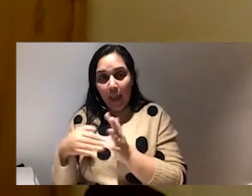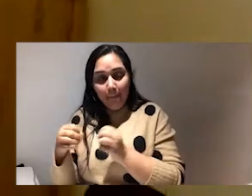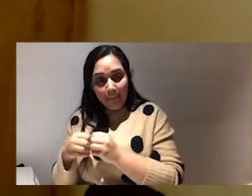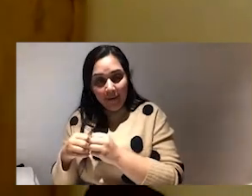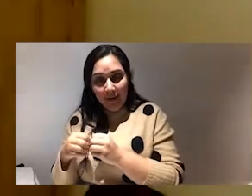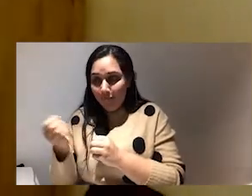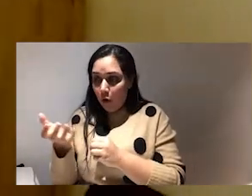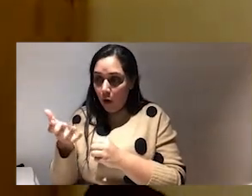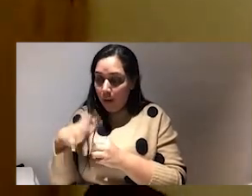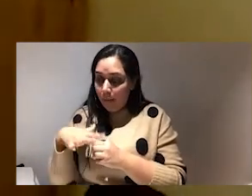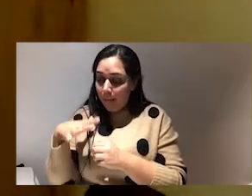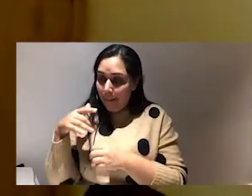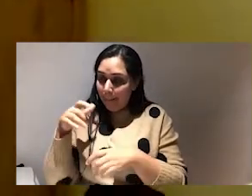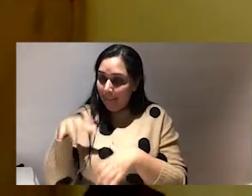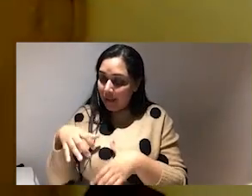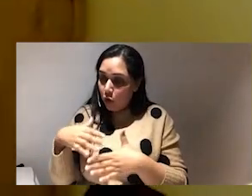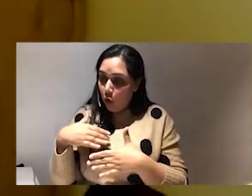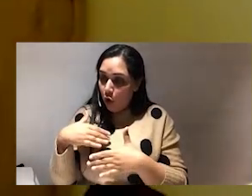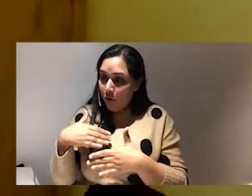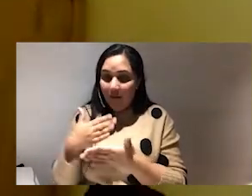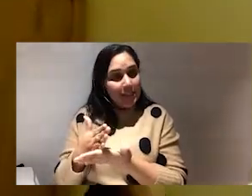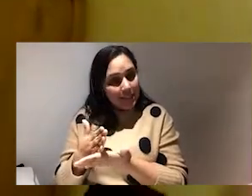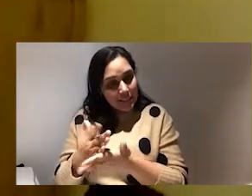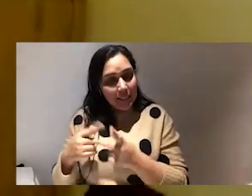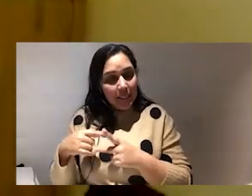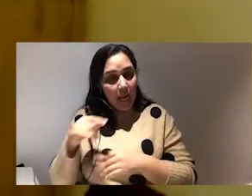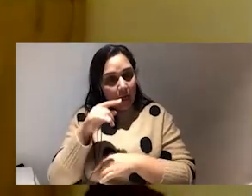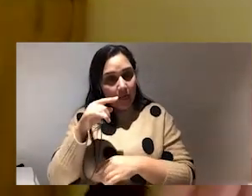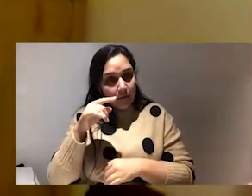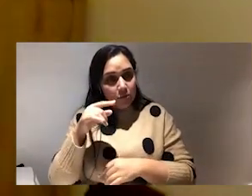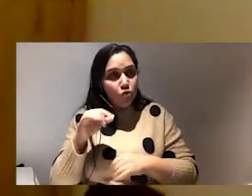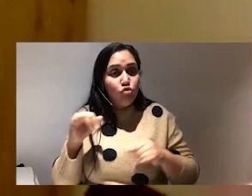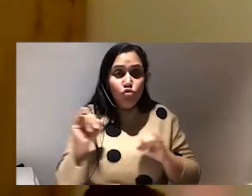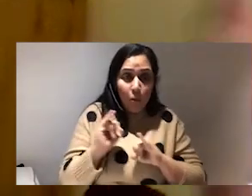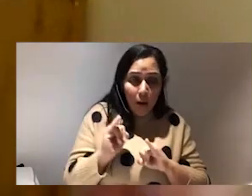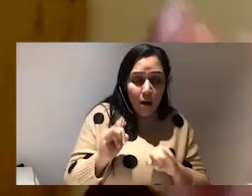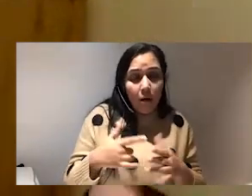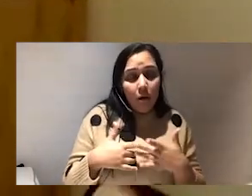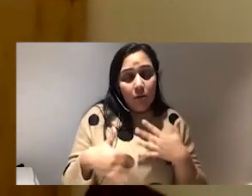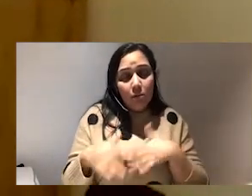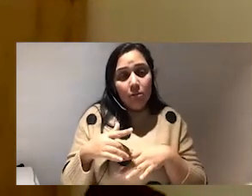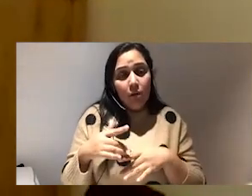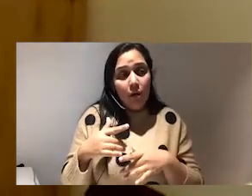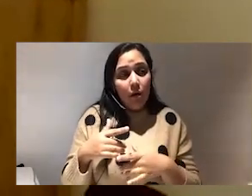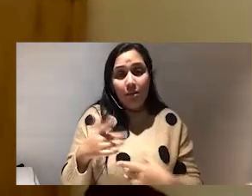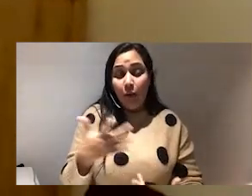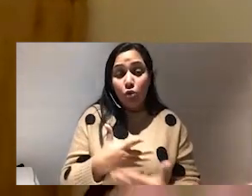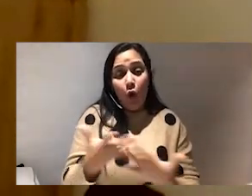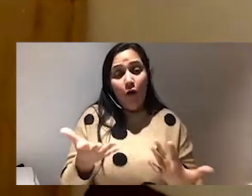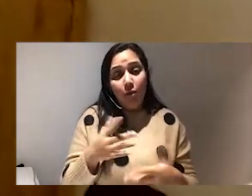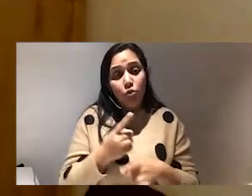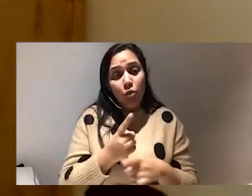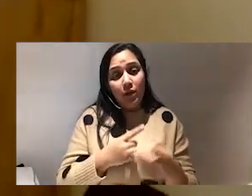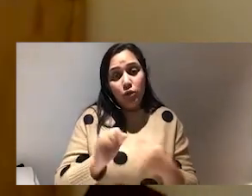uncertainty and trauma but I've spent a lot of time trying to make sure and I think a lot of that is from talking to you about how you